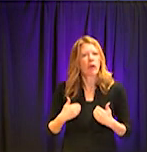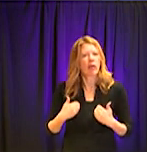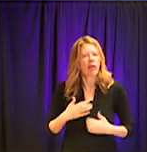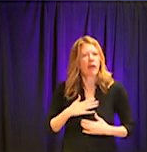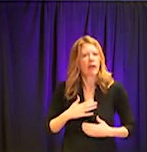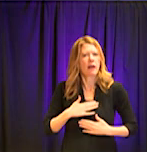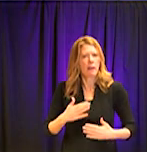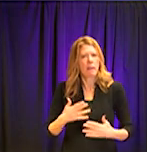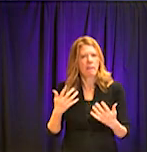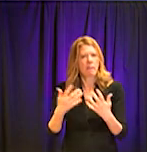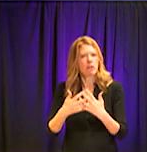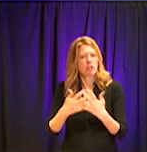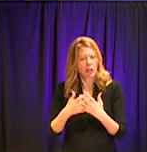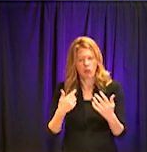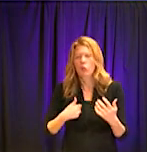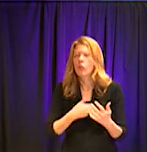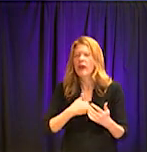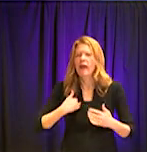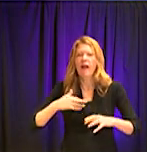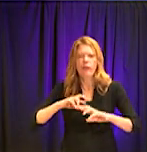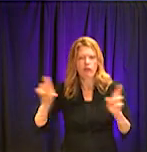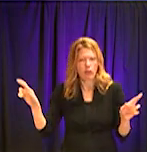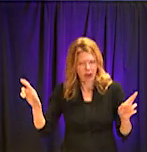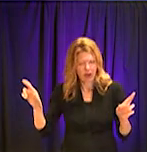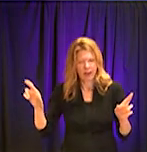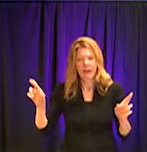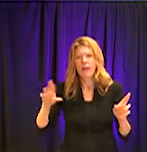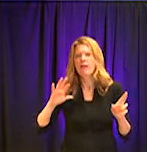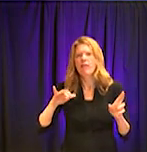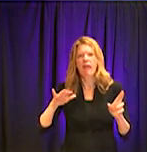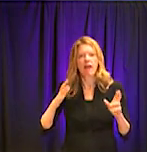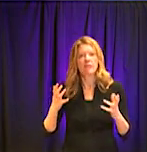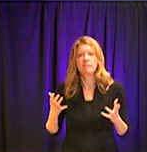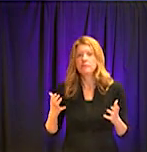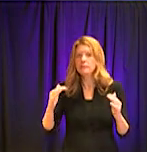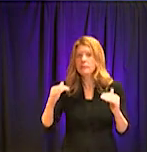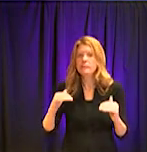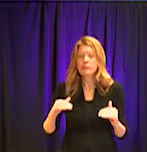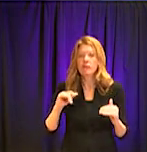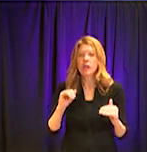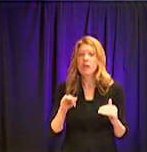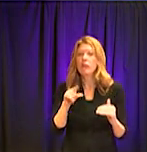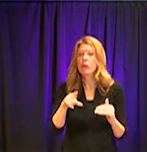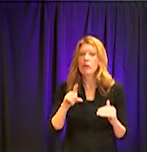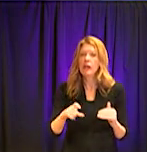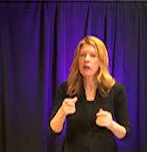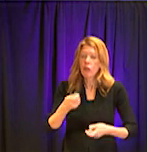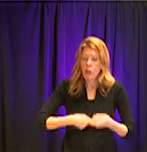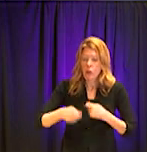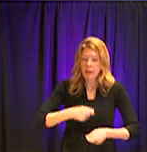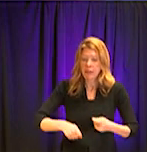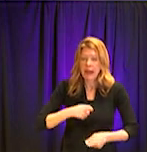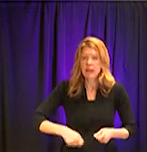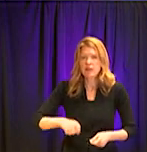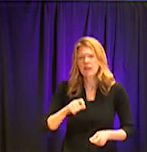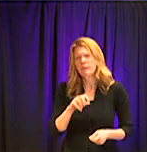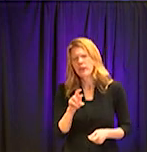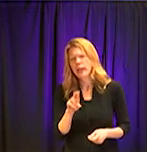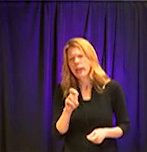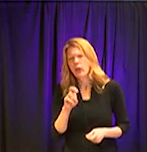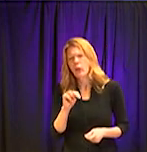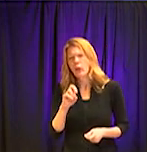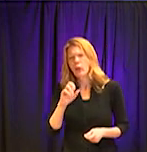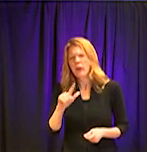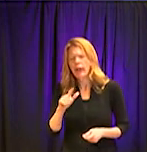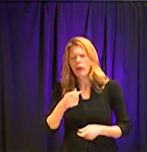provided. If, you know, you're getting severely ill and you need to have what's called renal replacement therapy. Like, you know, they put on